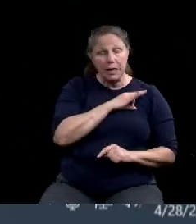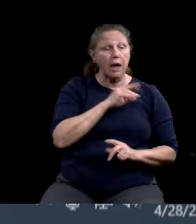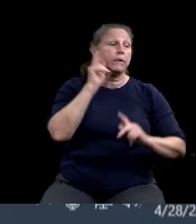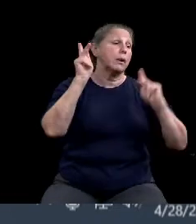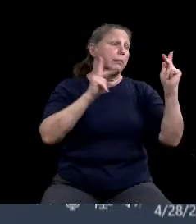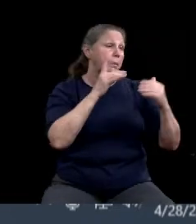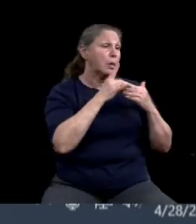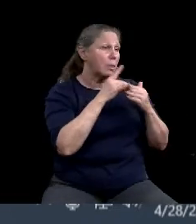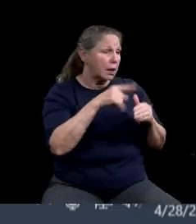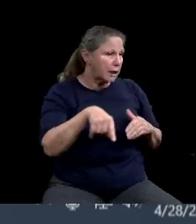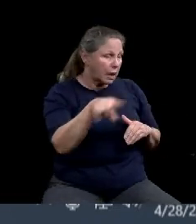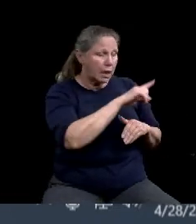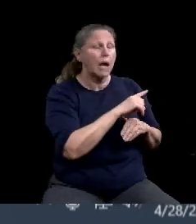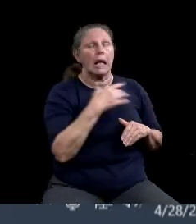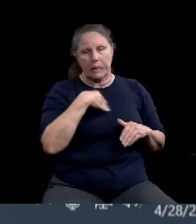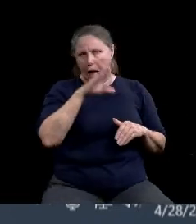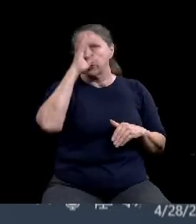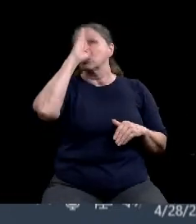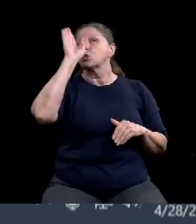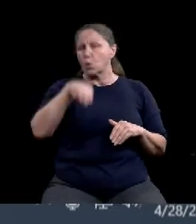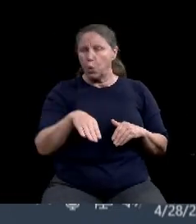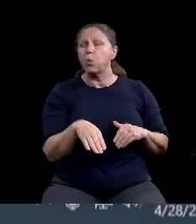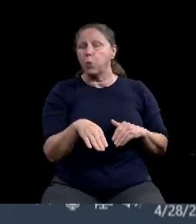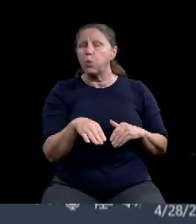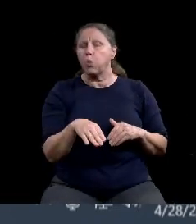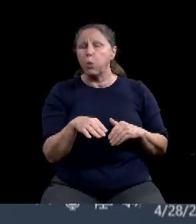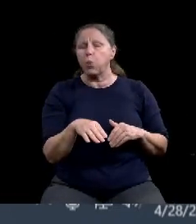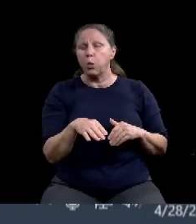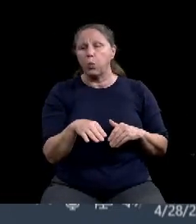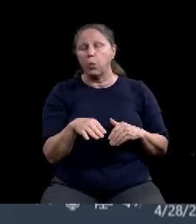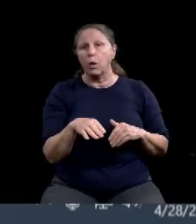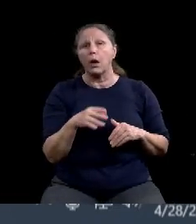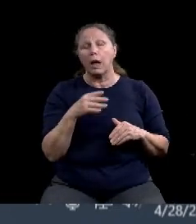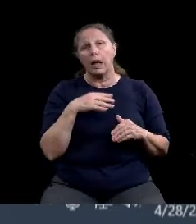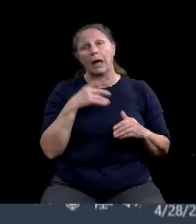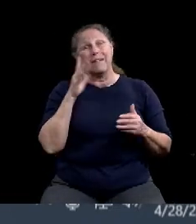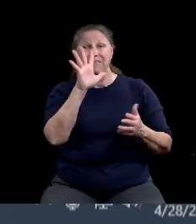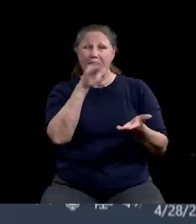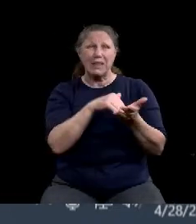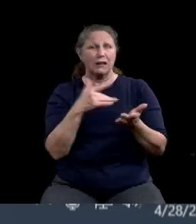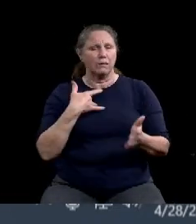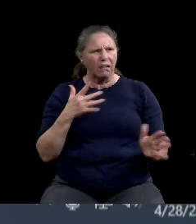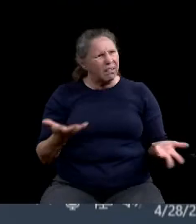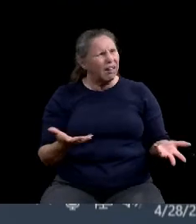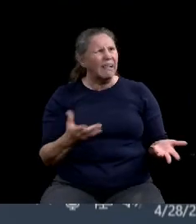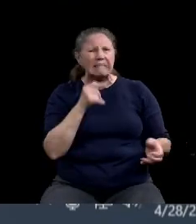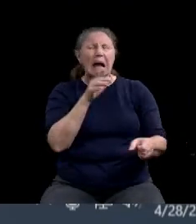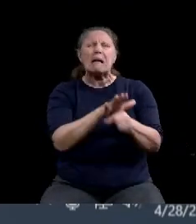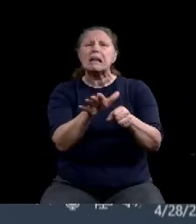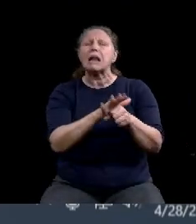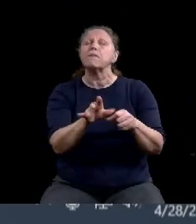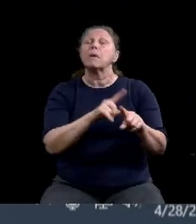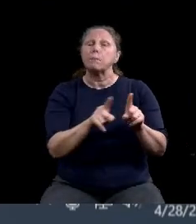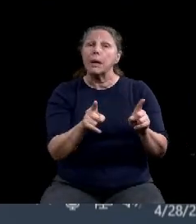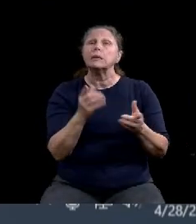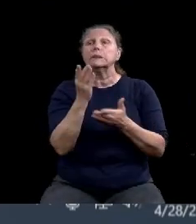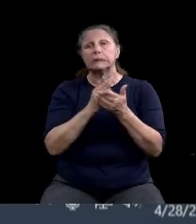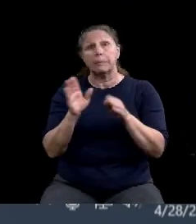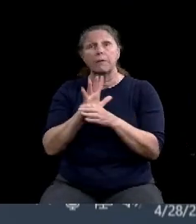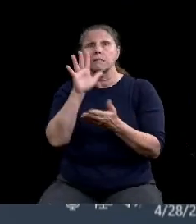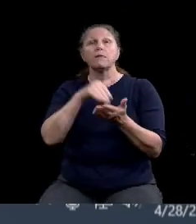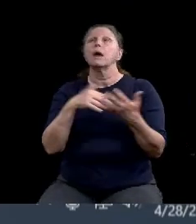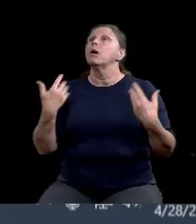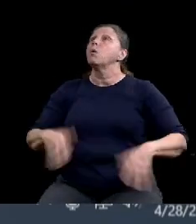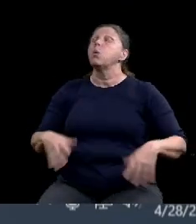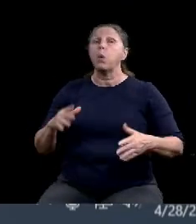I agree 5,000 might not be a lot to some businesses, but to some businesses, it can mean the difference between staying open and closing.